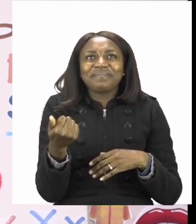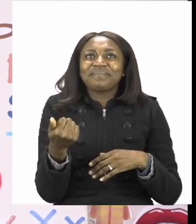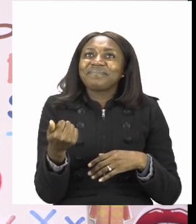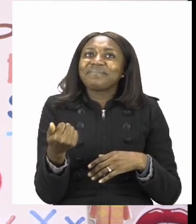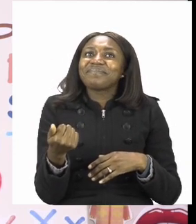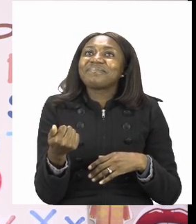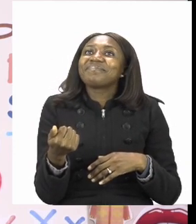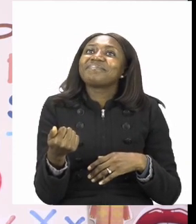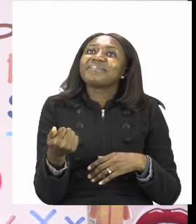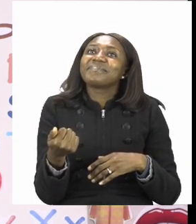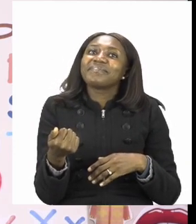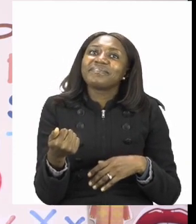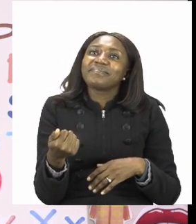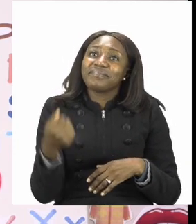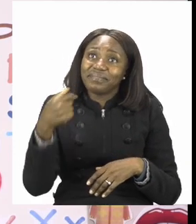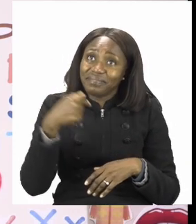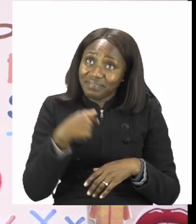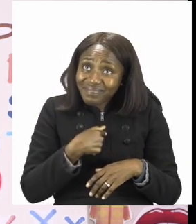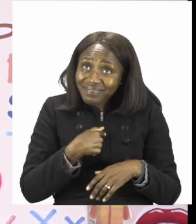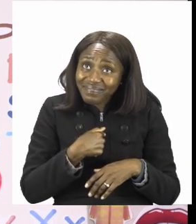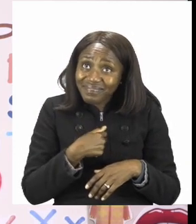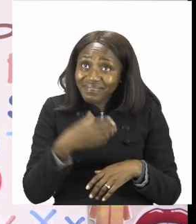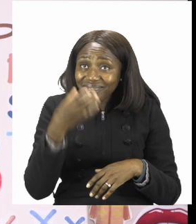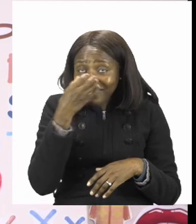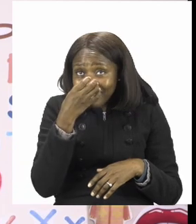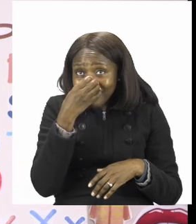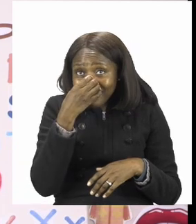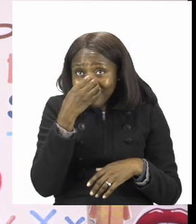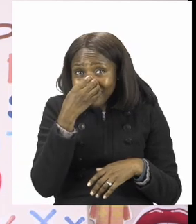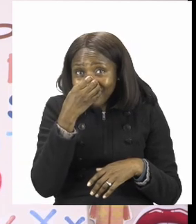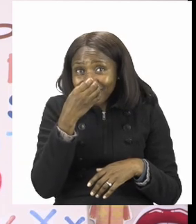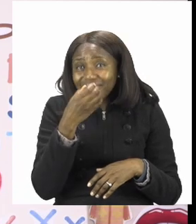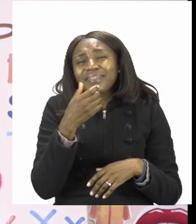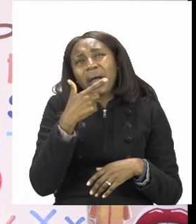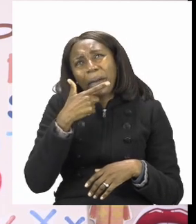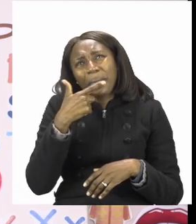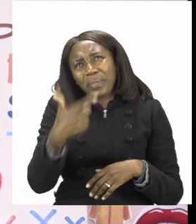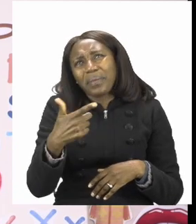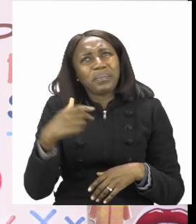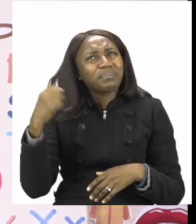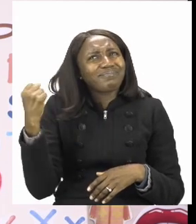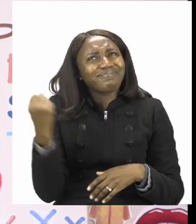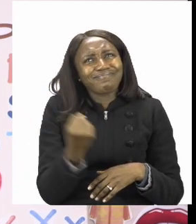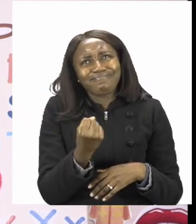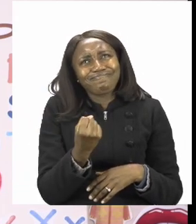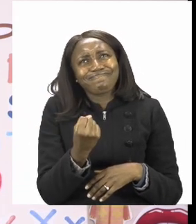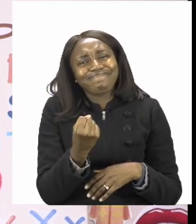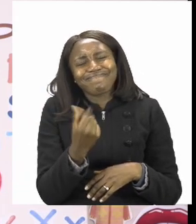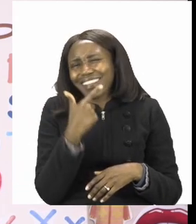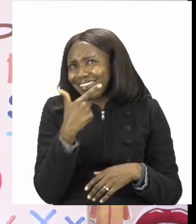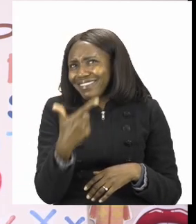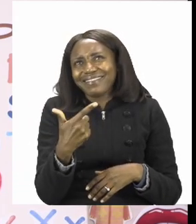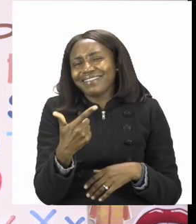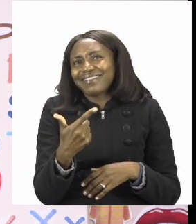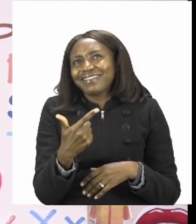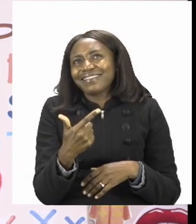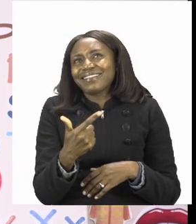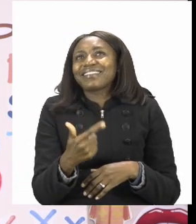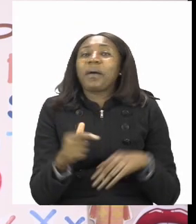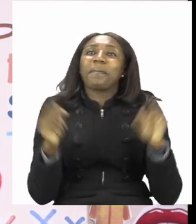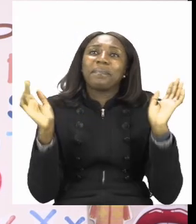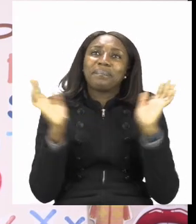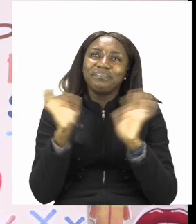So from Zosie and I we would like to say thank you for joining us today and